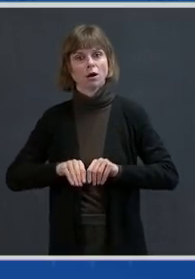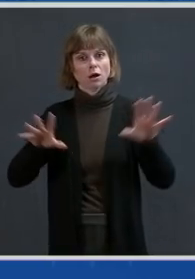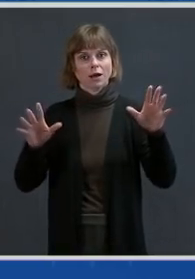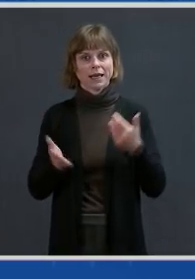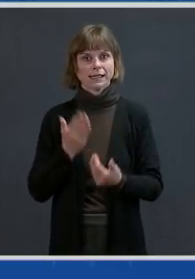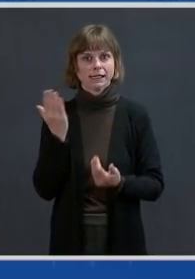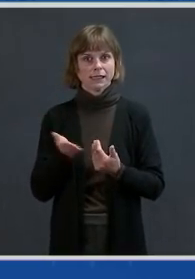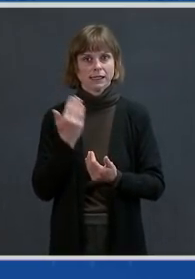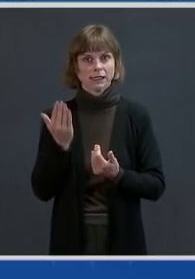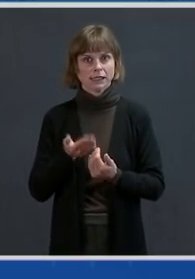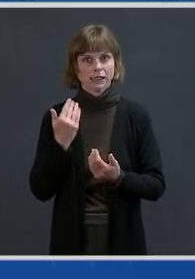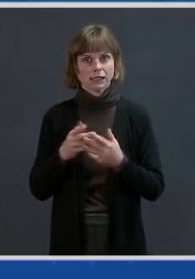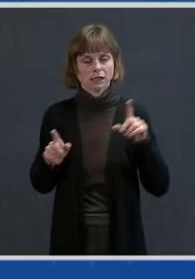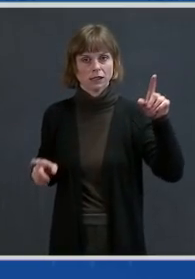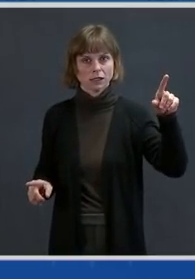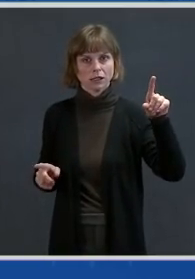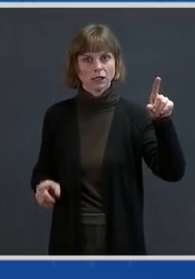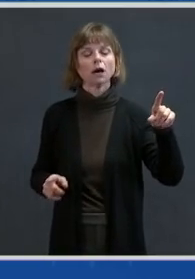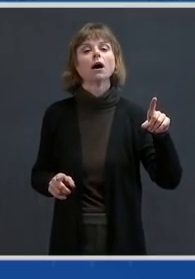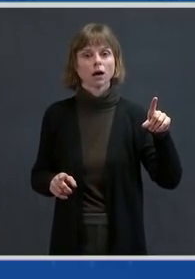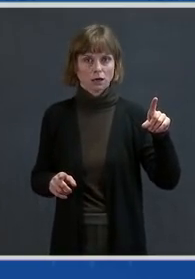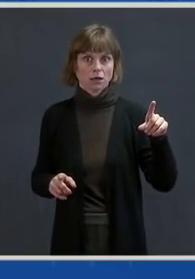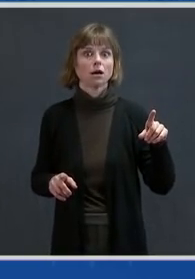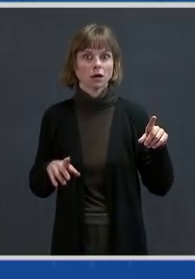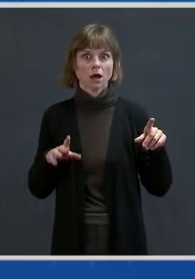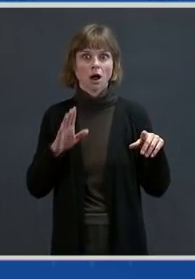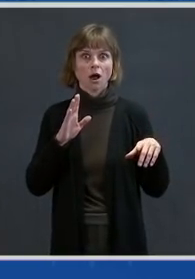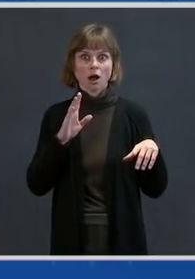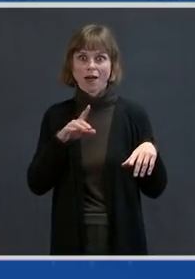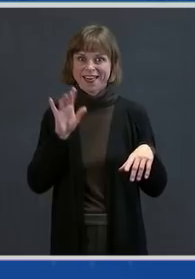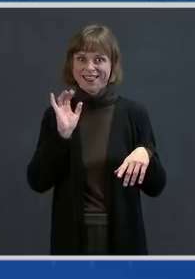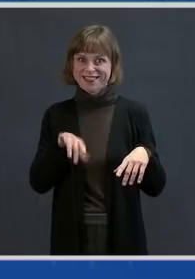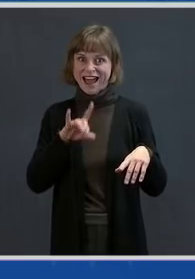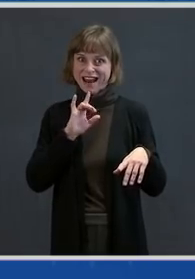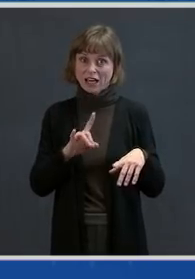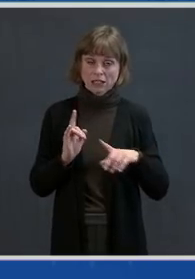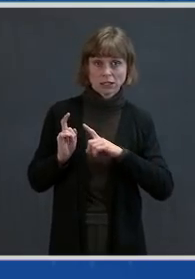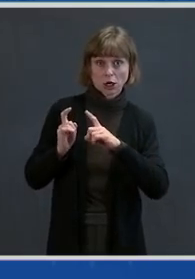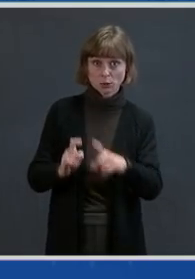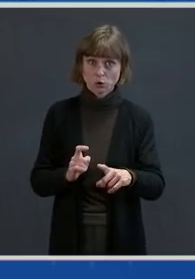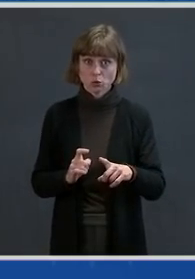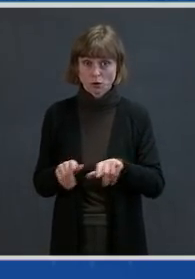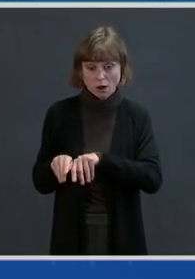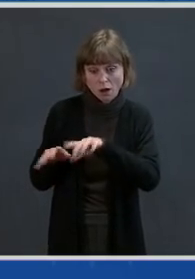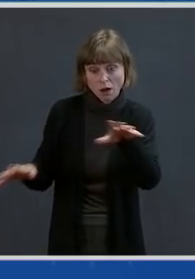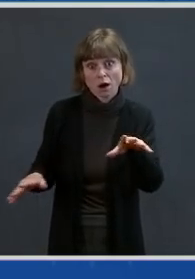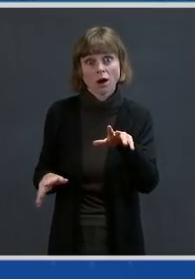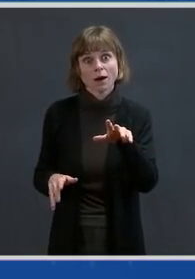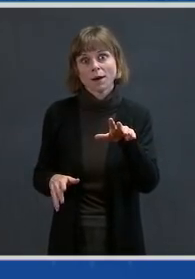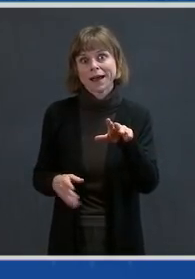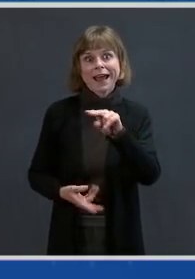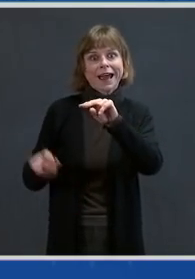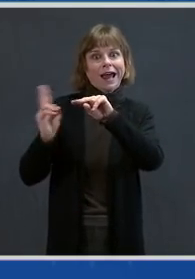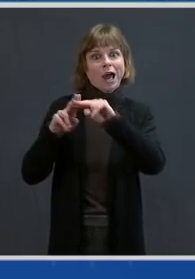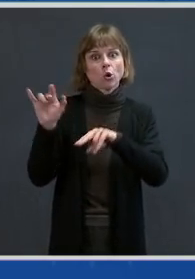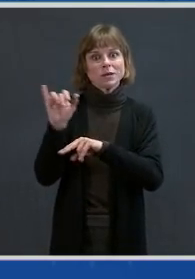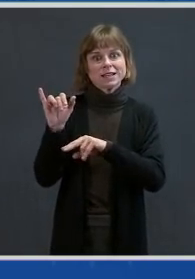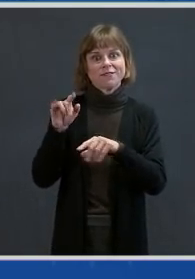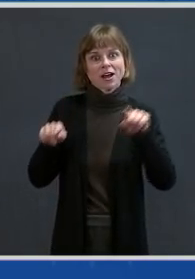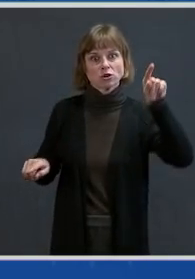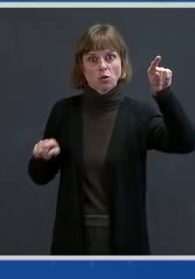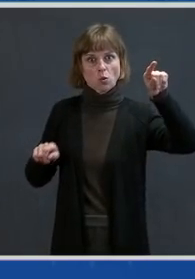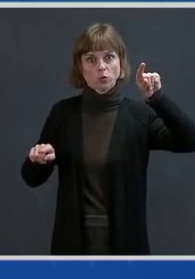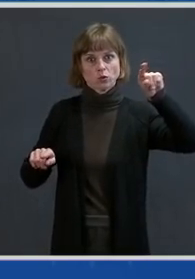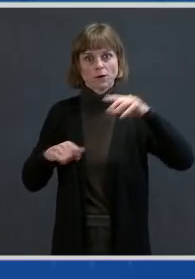and are contributing to a large fraction of current infections in those areas, adding urgency to the situation. We may be done